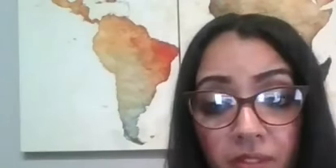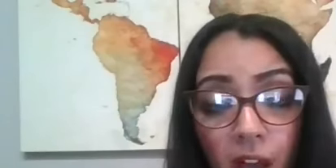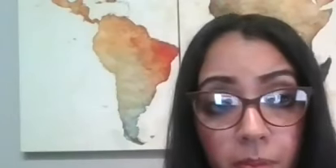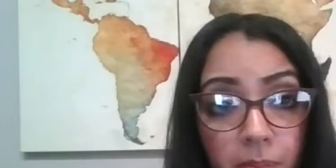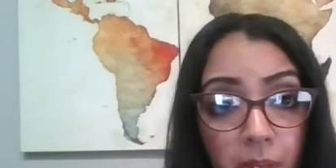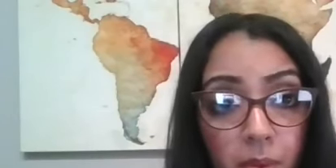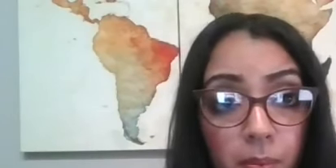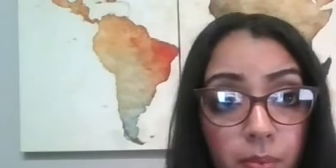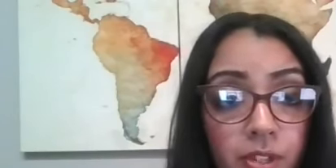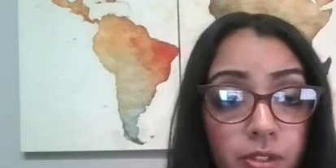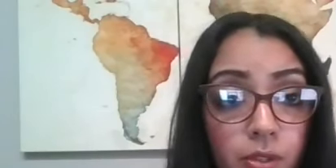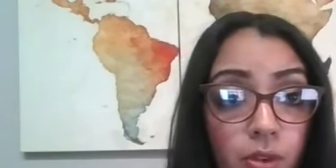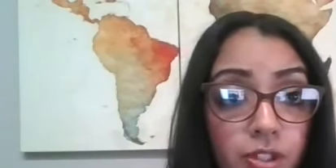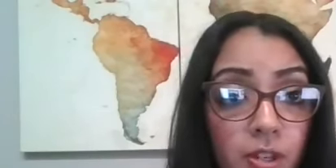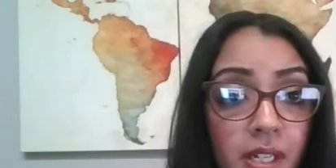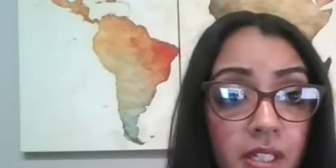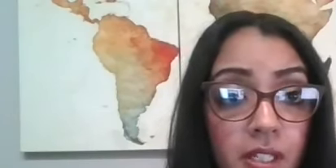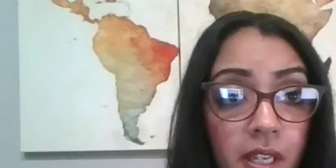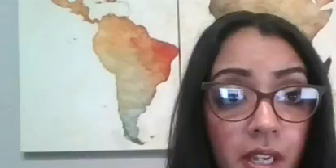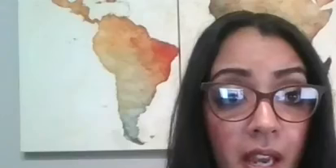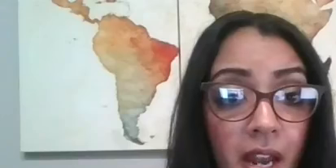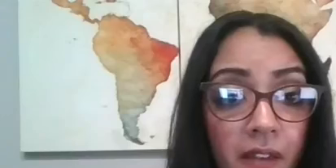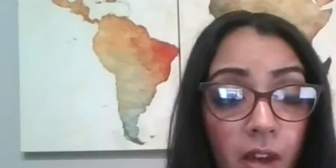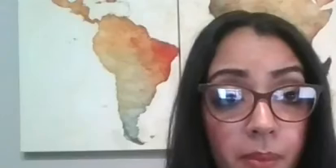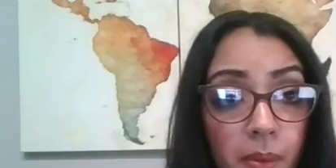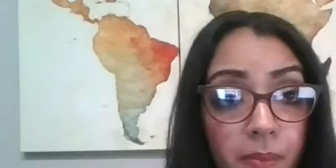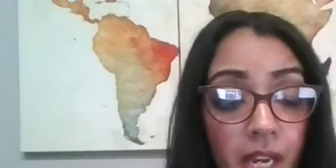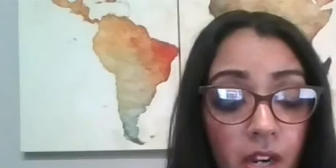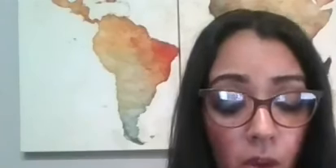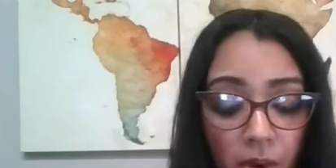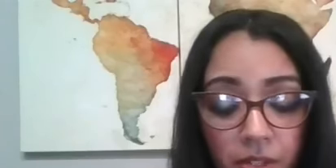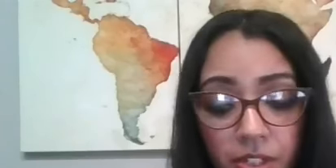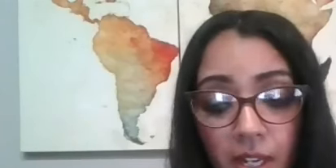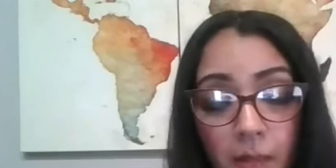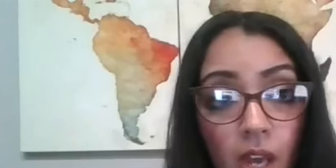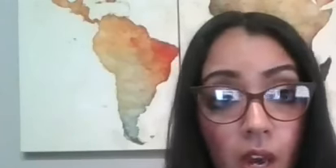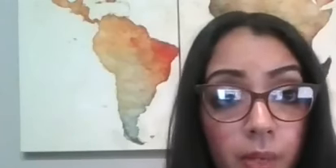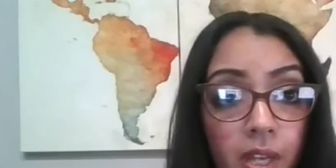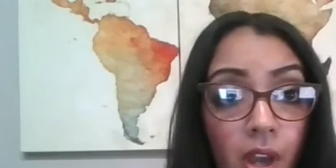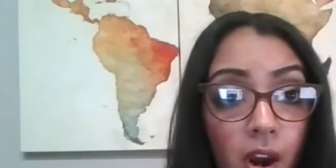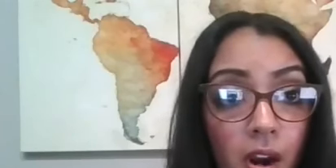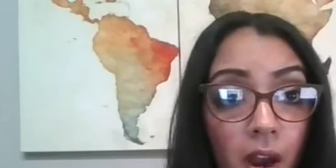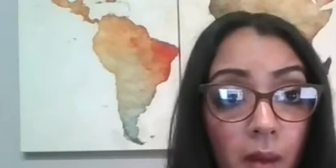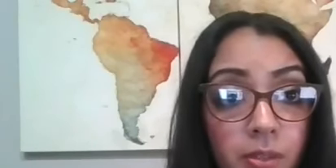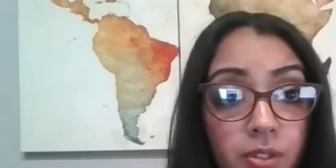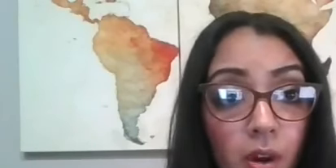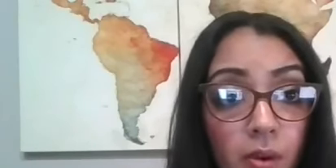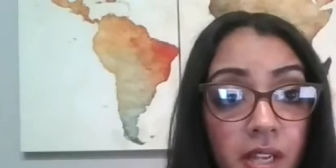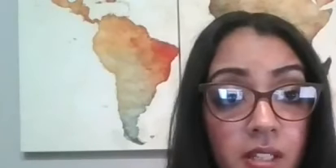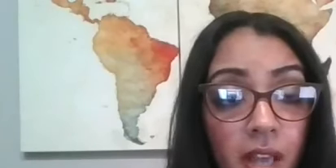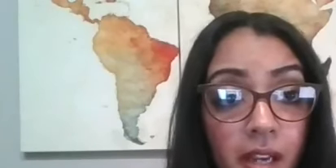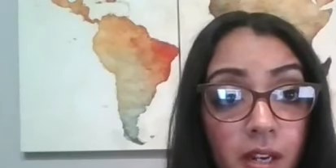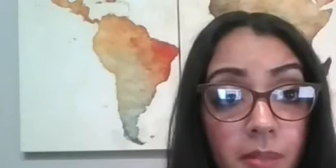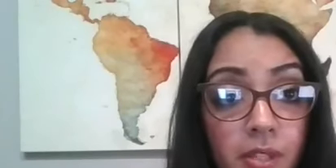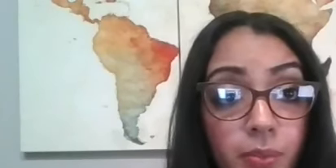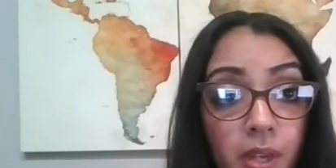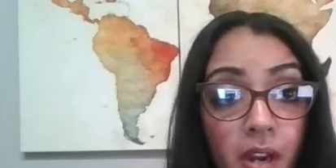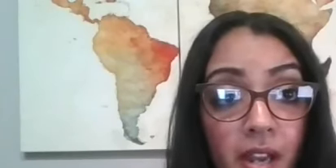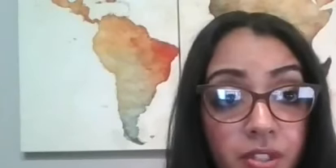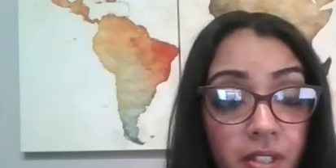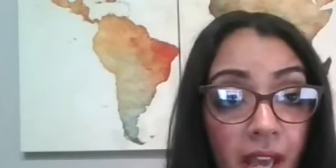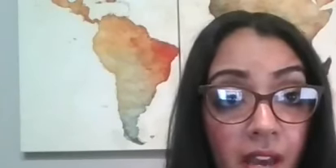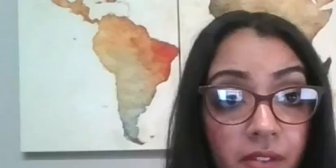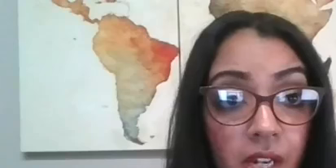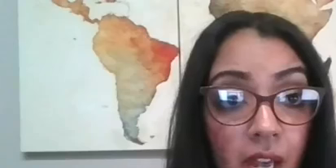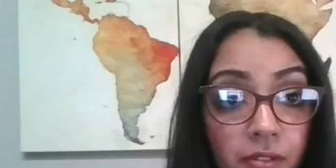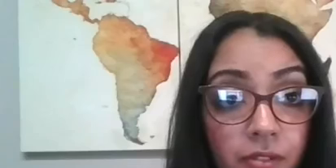and we've helped people improve their scores tremendously and have helped them obtain home ownership we are um so excited because we